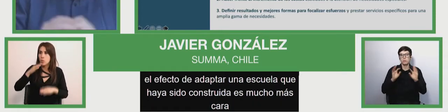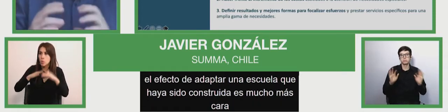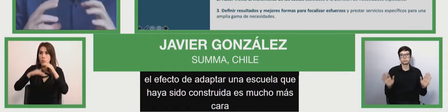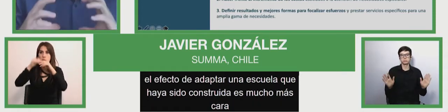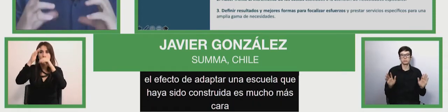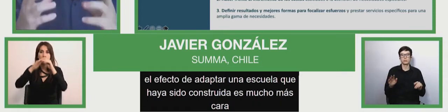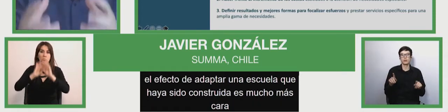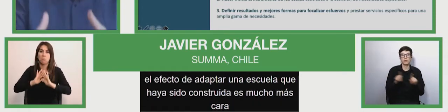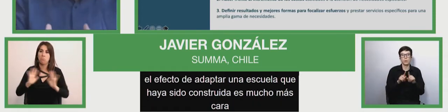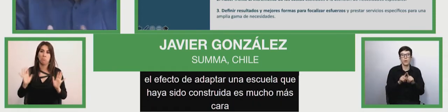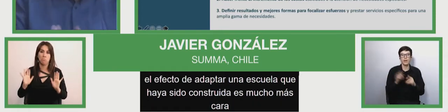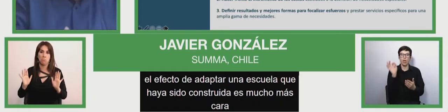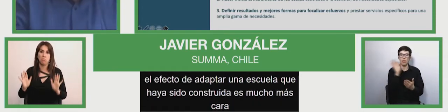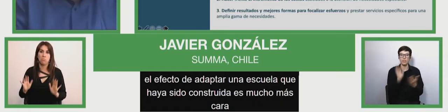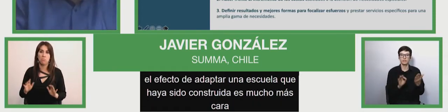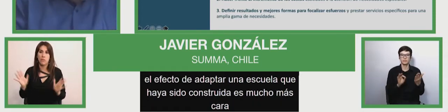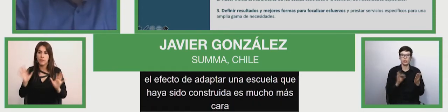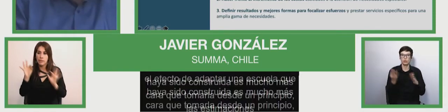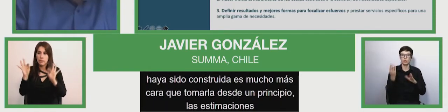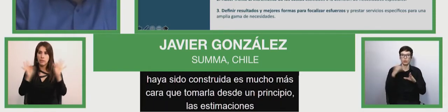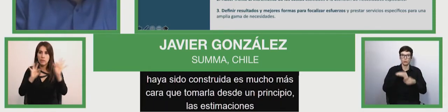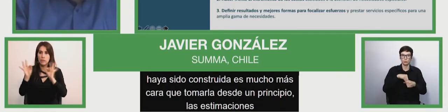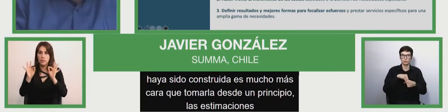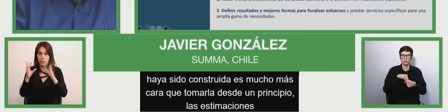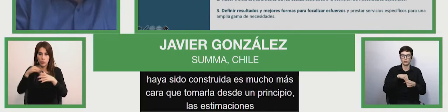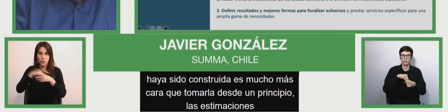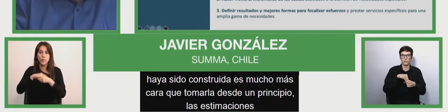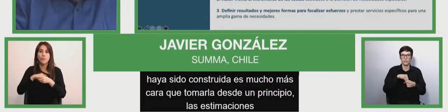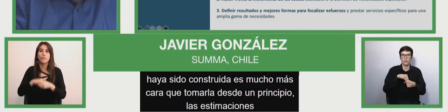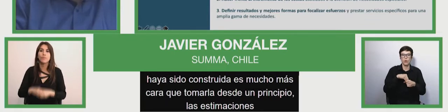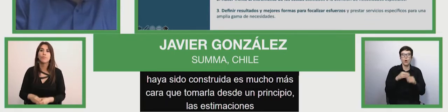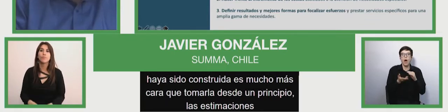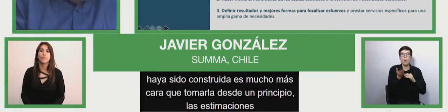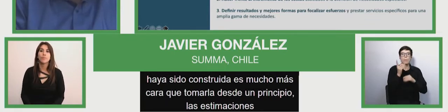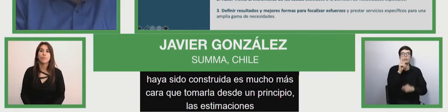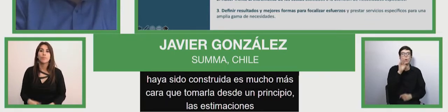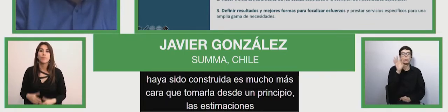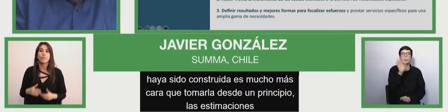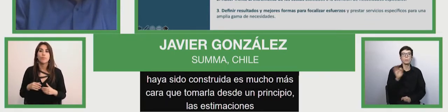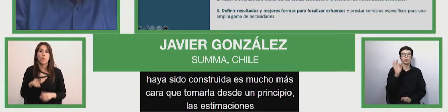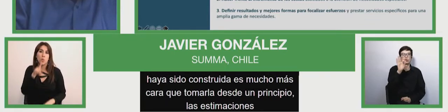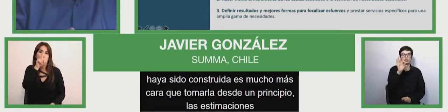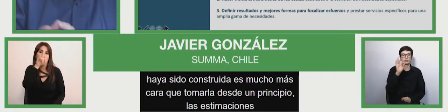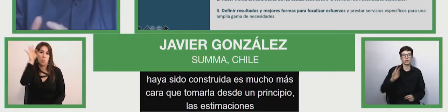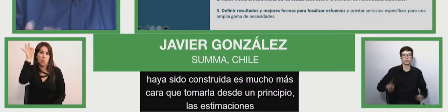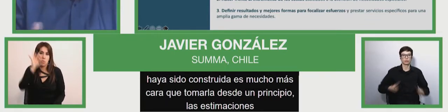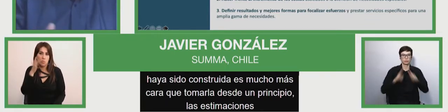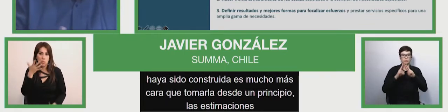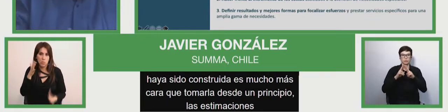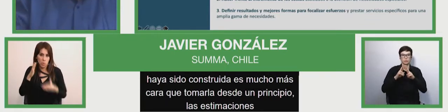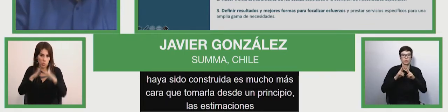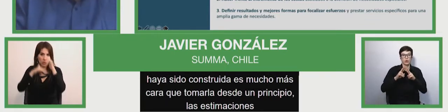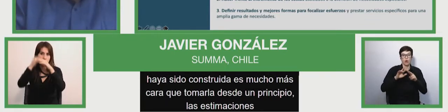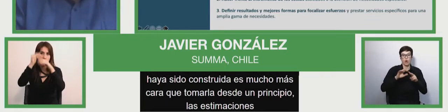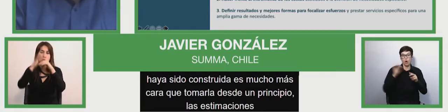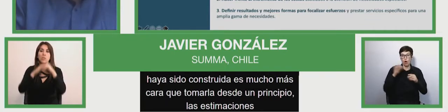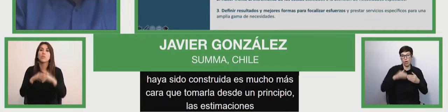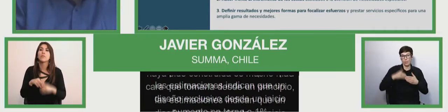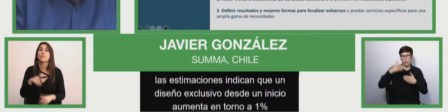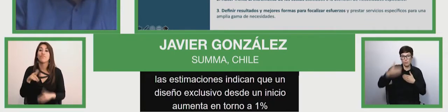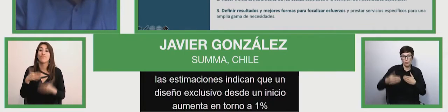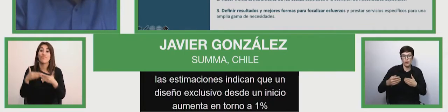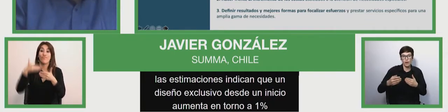design from the start increased 1% of cost, while doing it afterwards increases it in